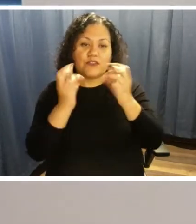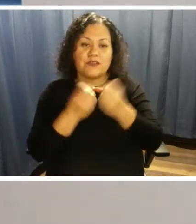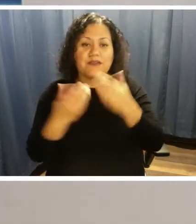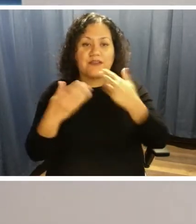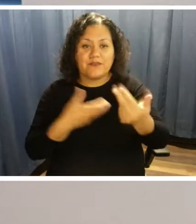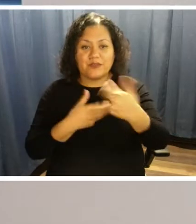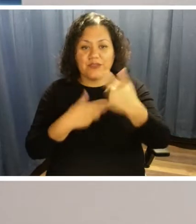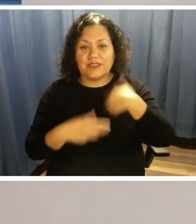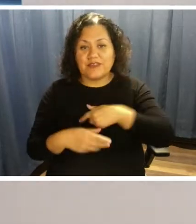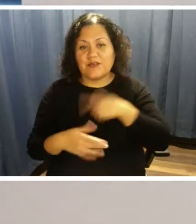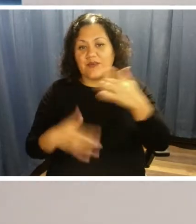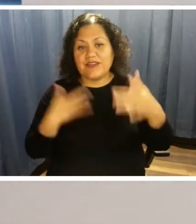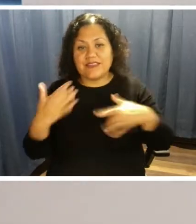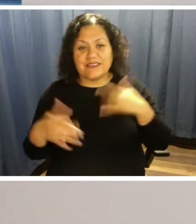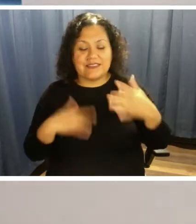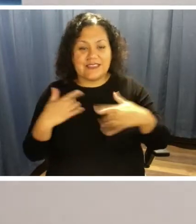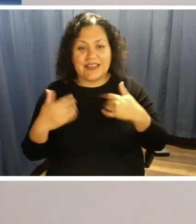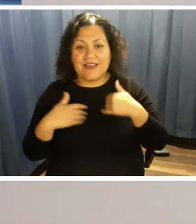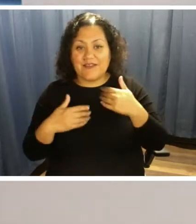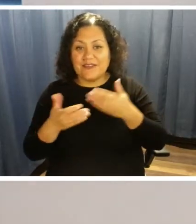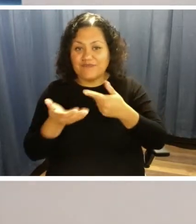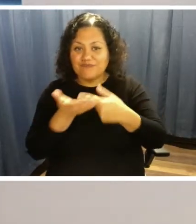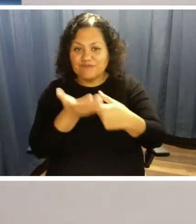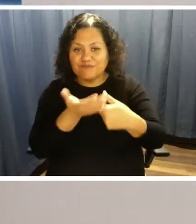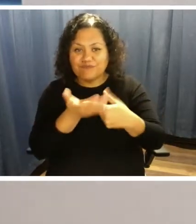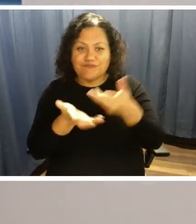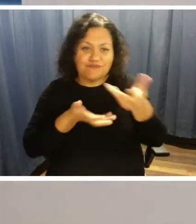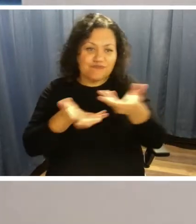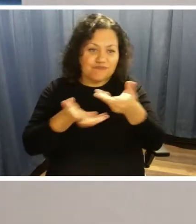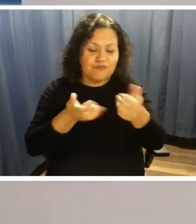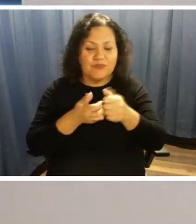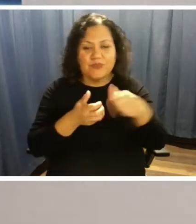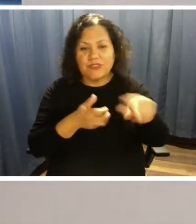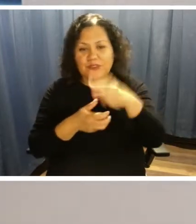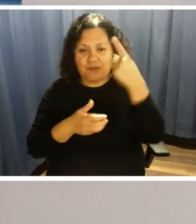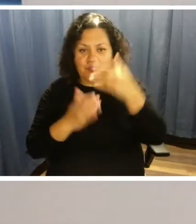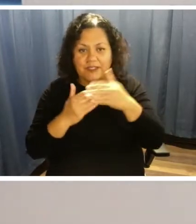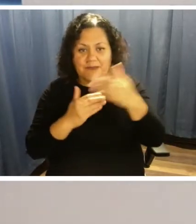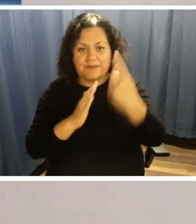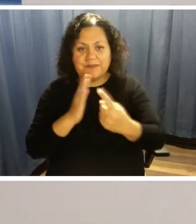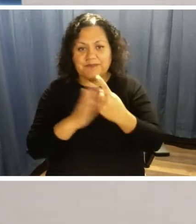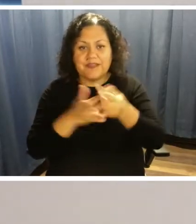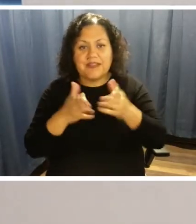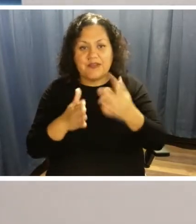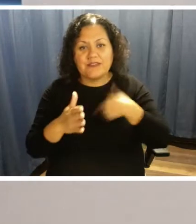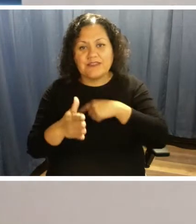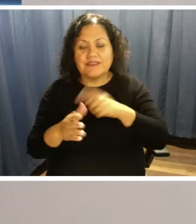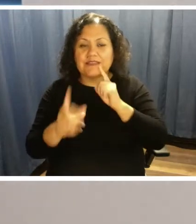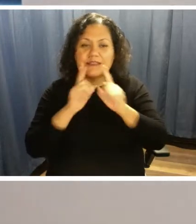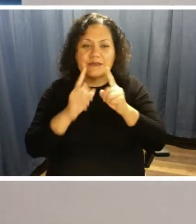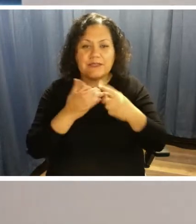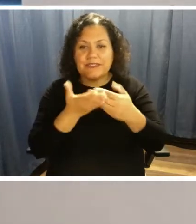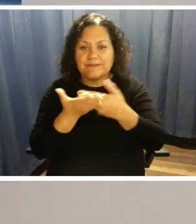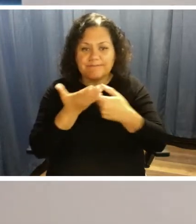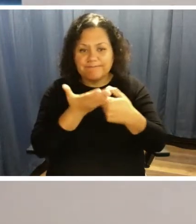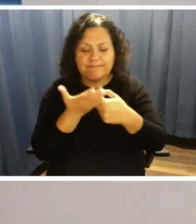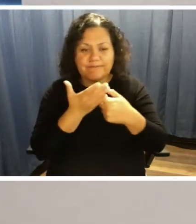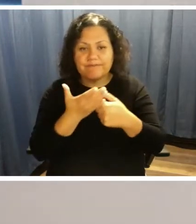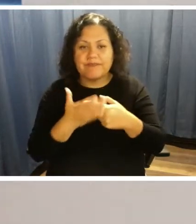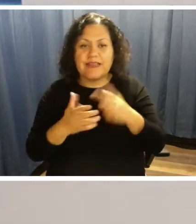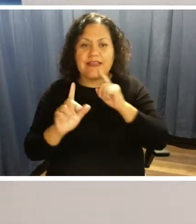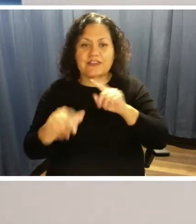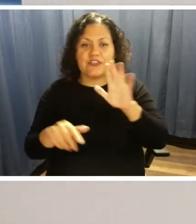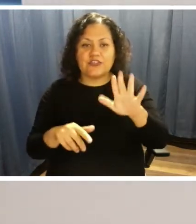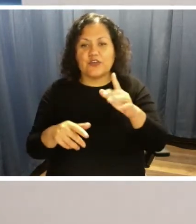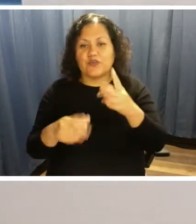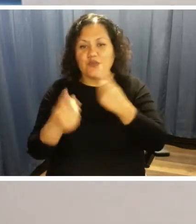conversation with you over the next hour that allows us to speak with you directly and answer your questions and comments live on this